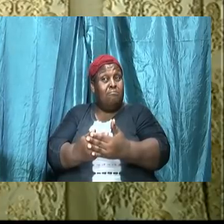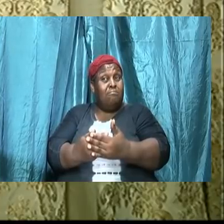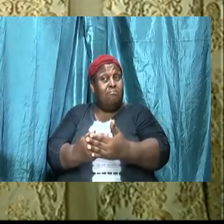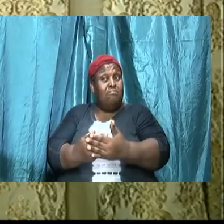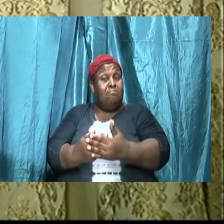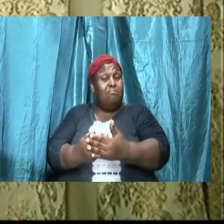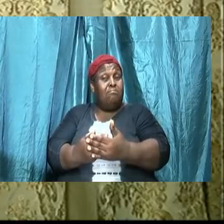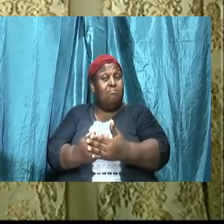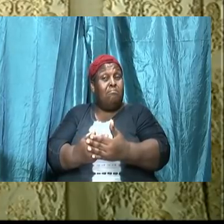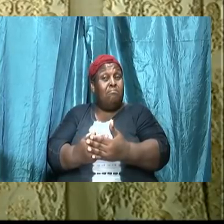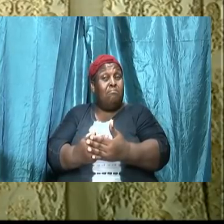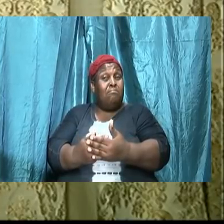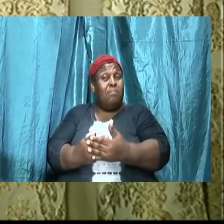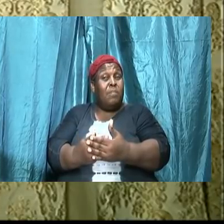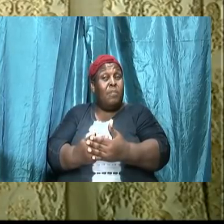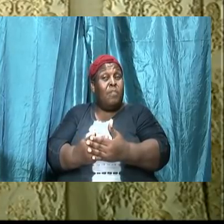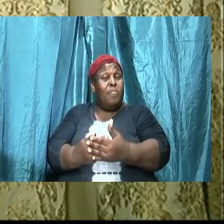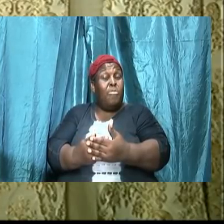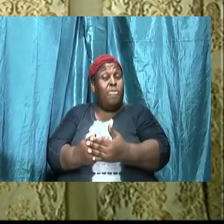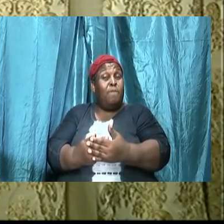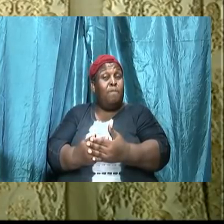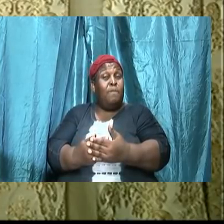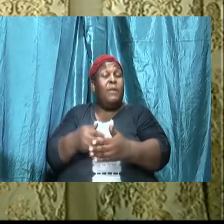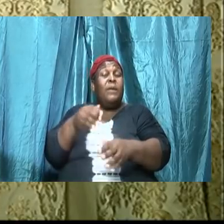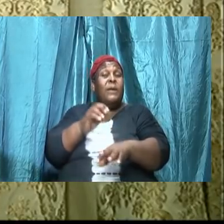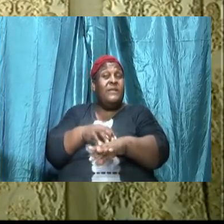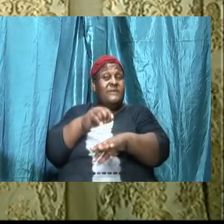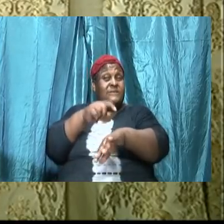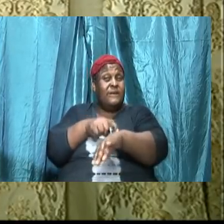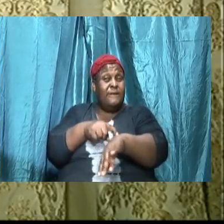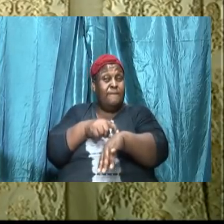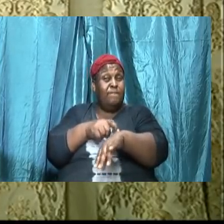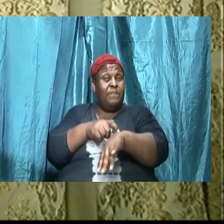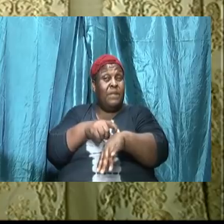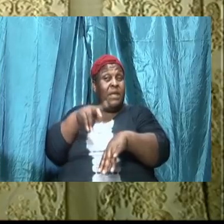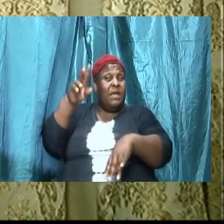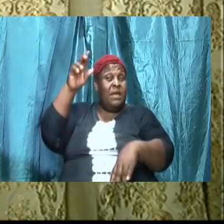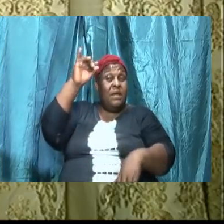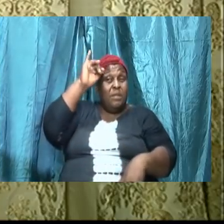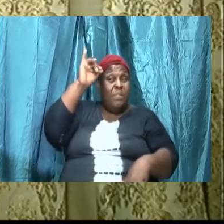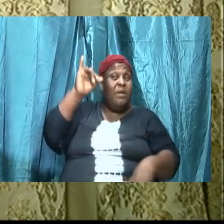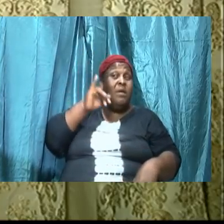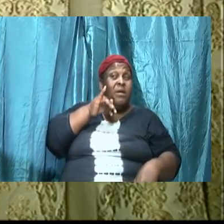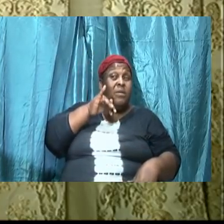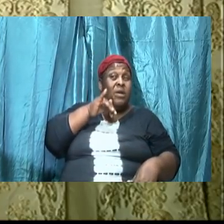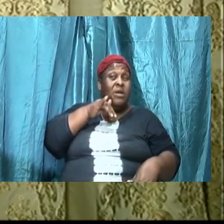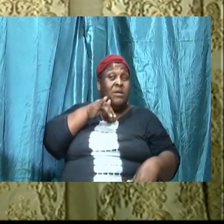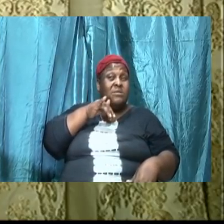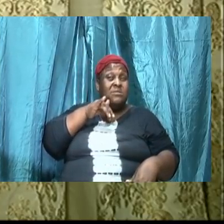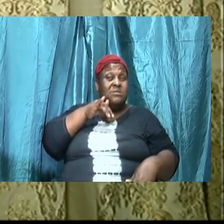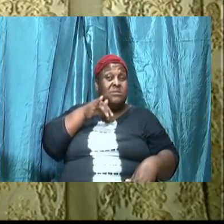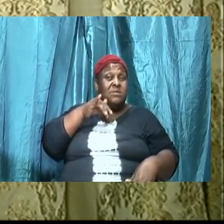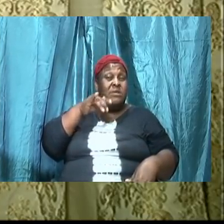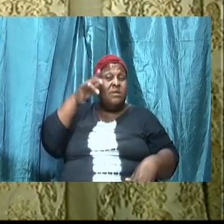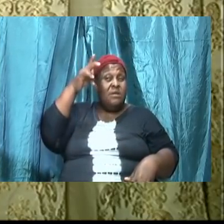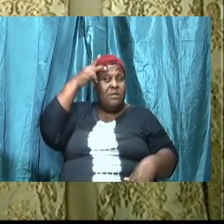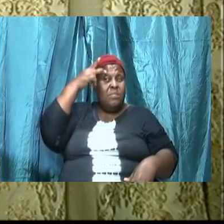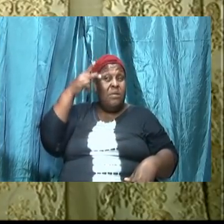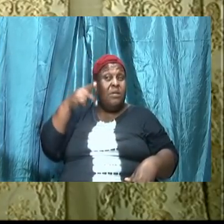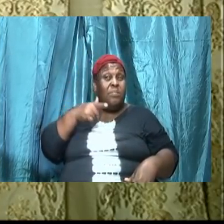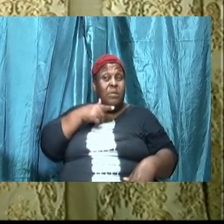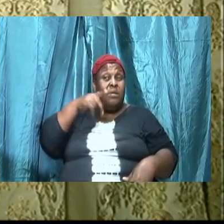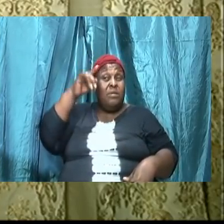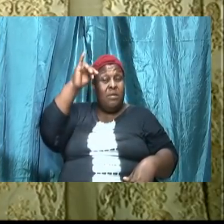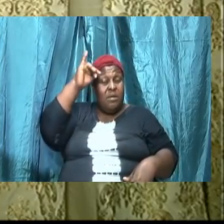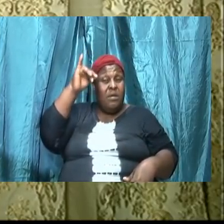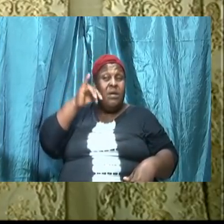in fact at one at a point the parents along with Jesus had to flee from out